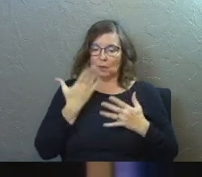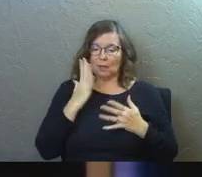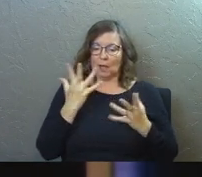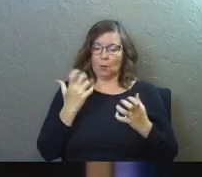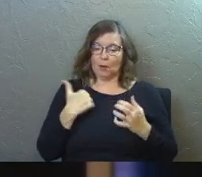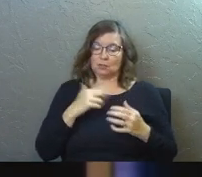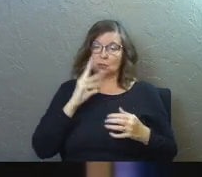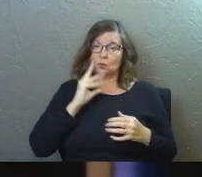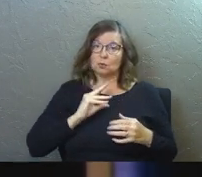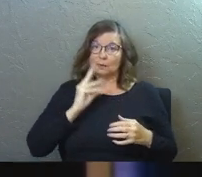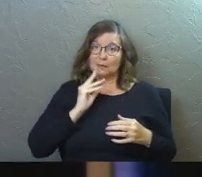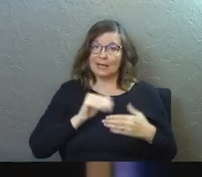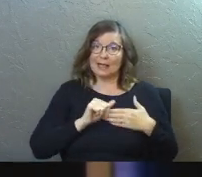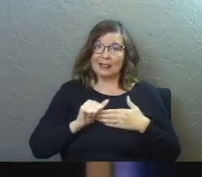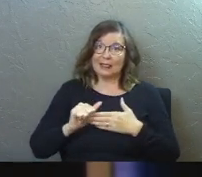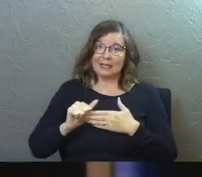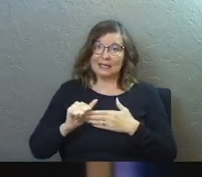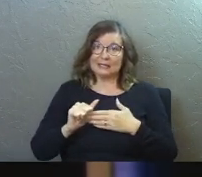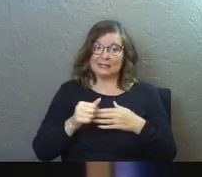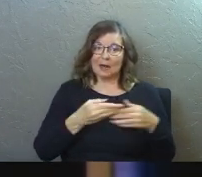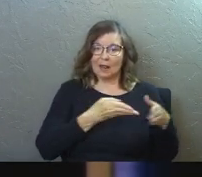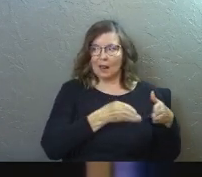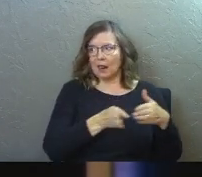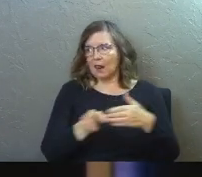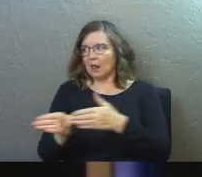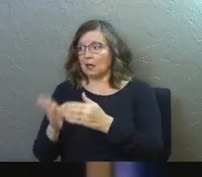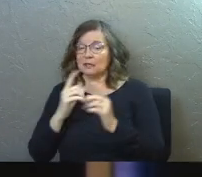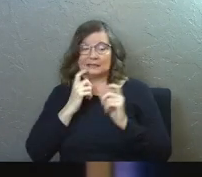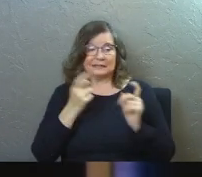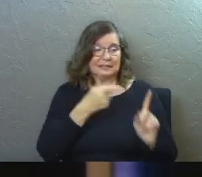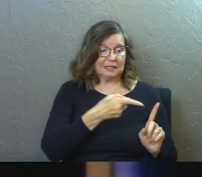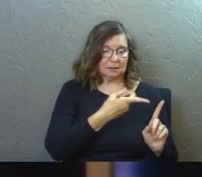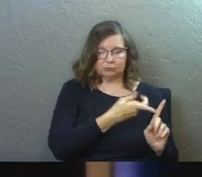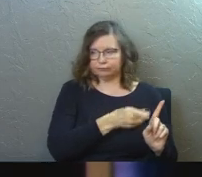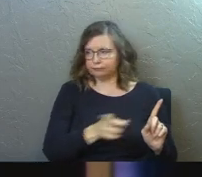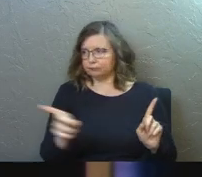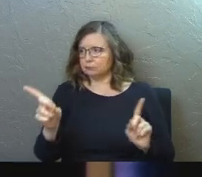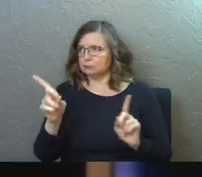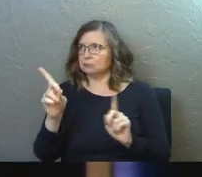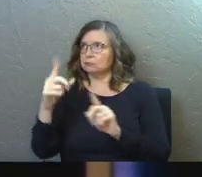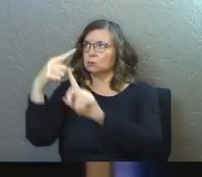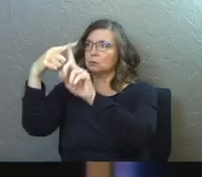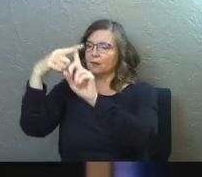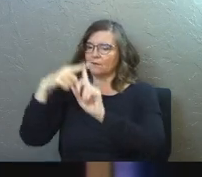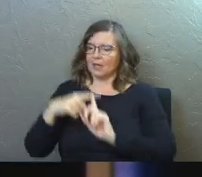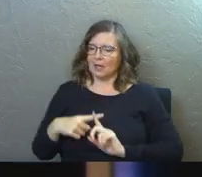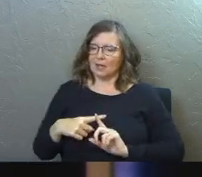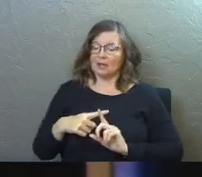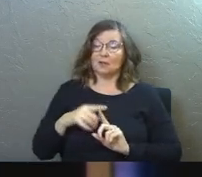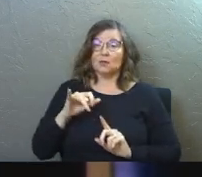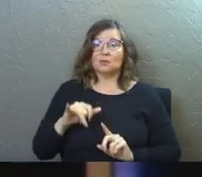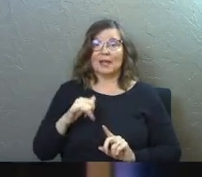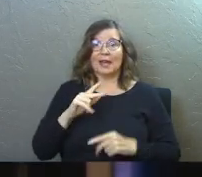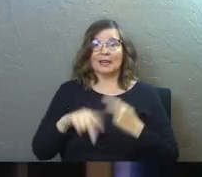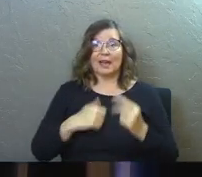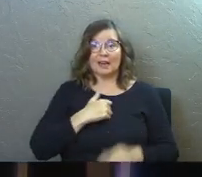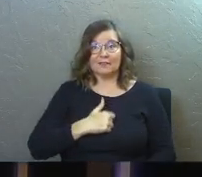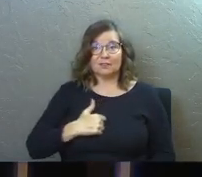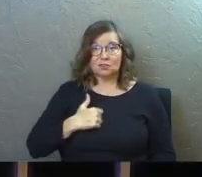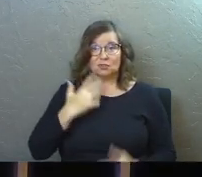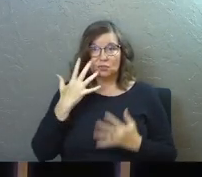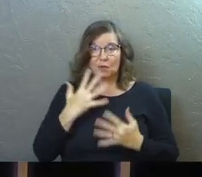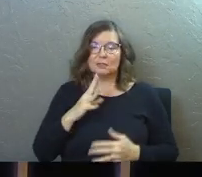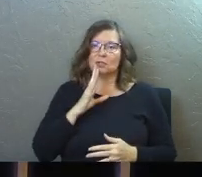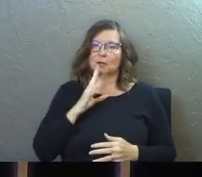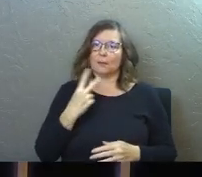experience leads us away from sin and results in salvation. There's no regret for that kind of sorrow. So stop right there. He's going to